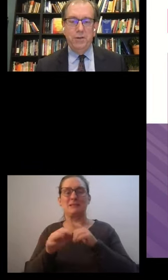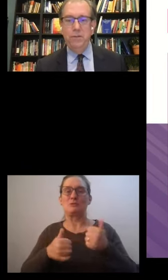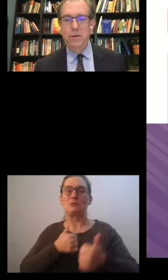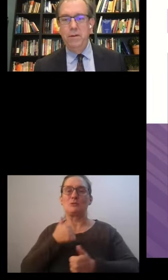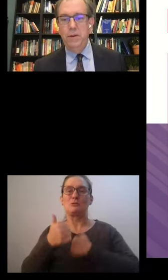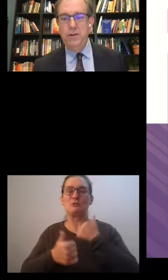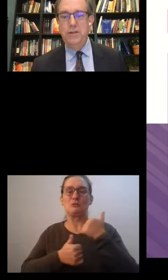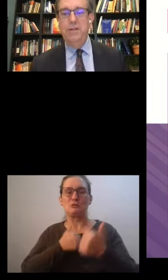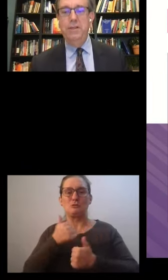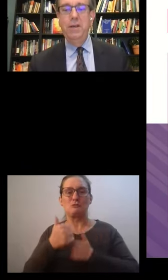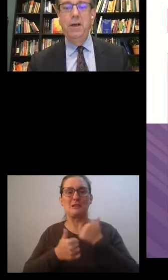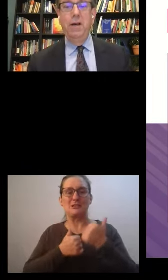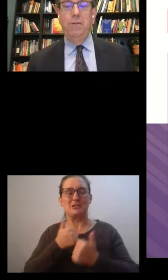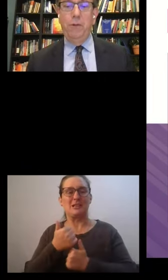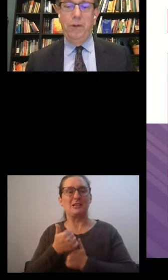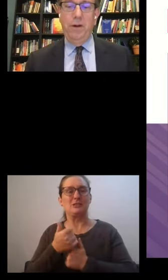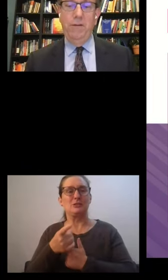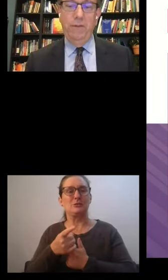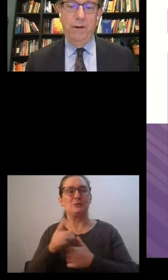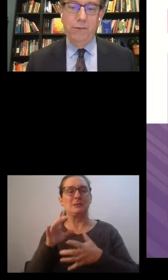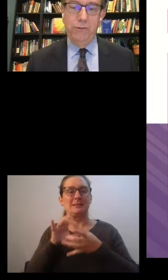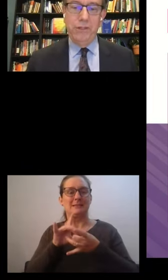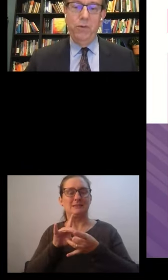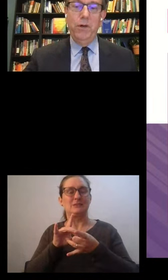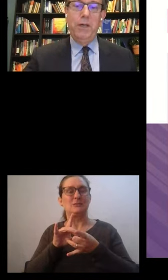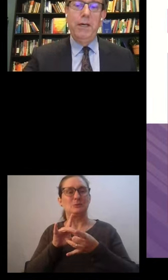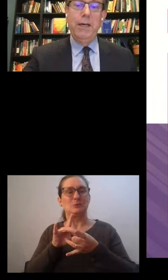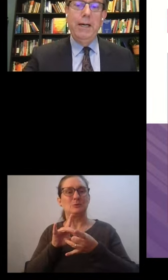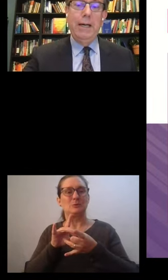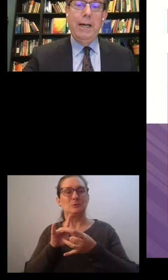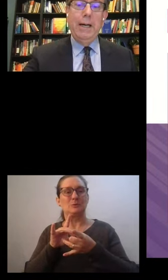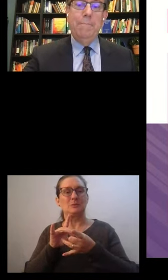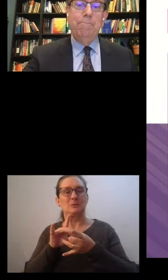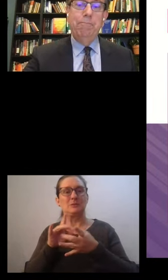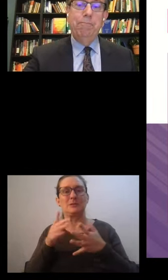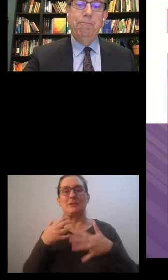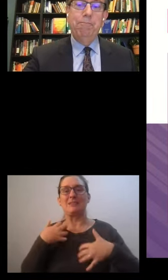Lorenzo and Beatriz for their very interesting work.